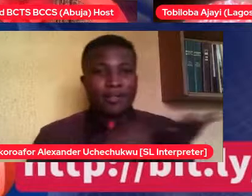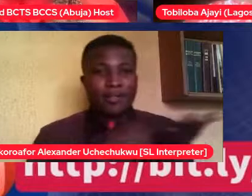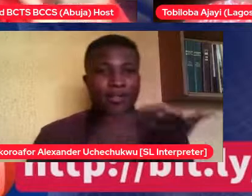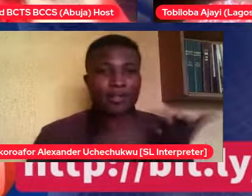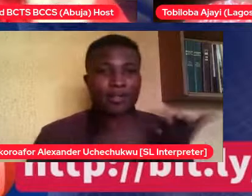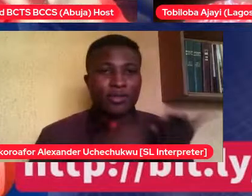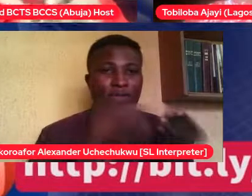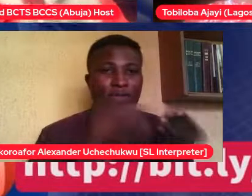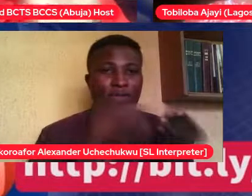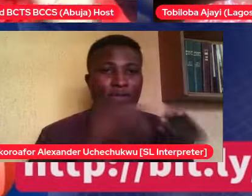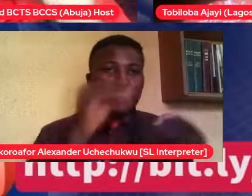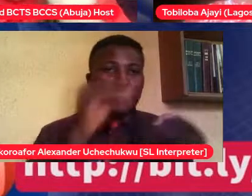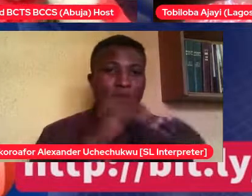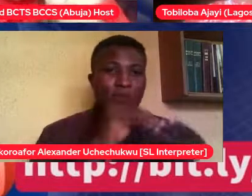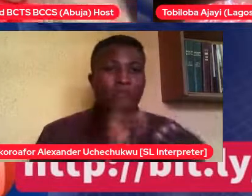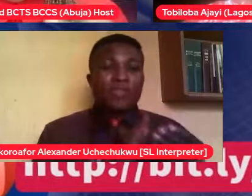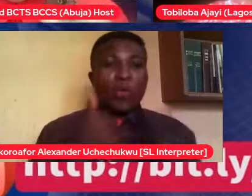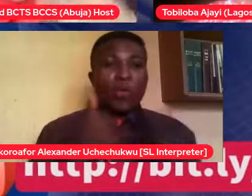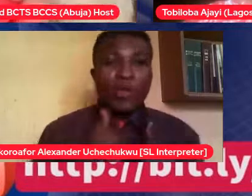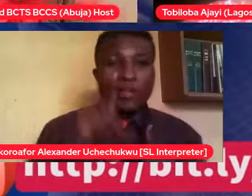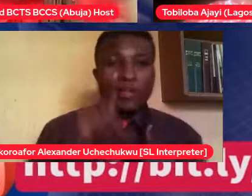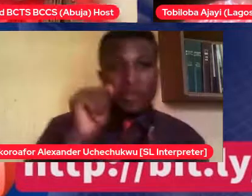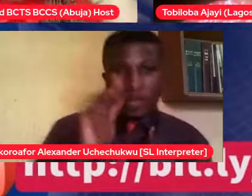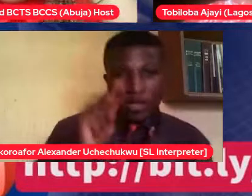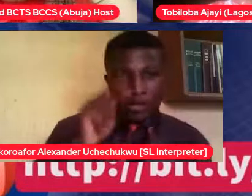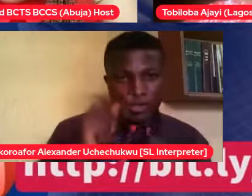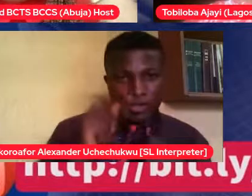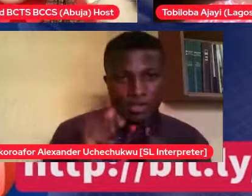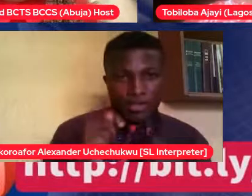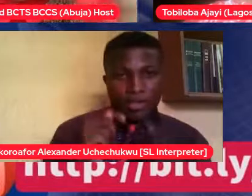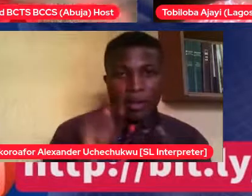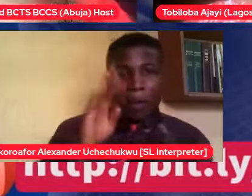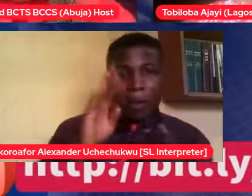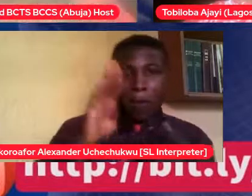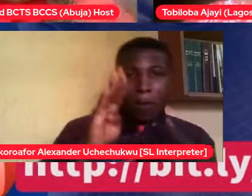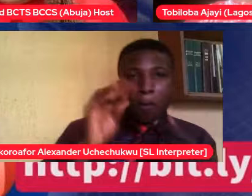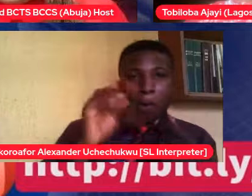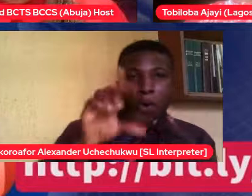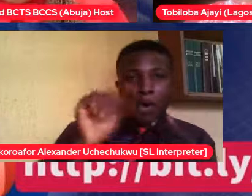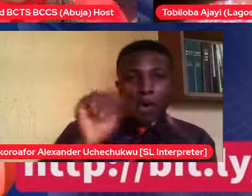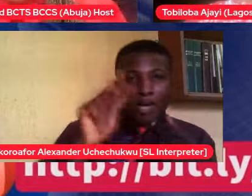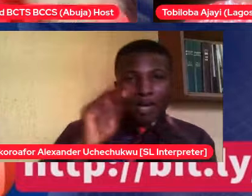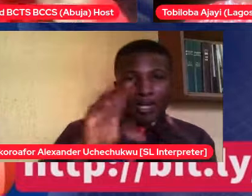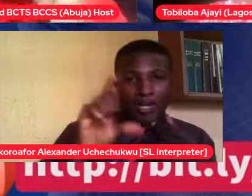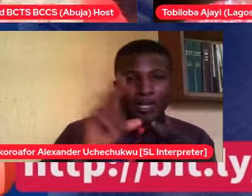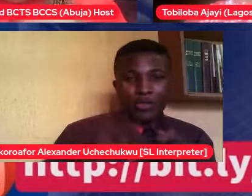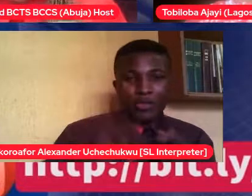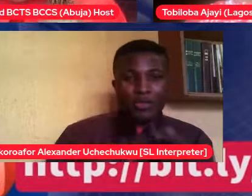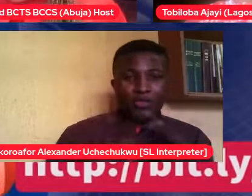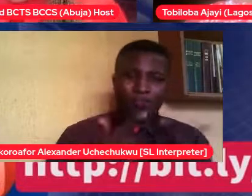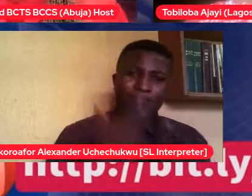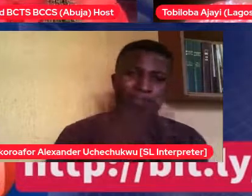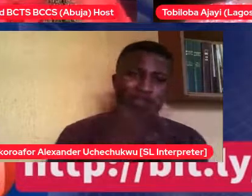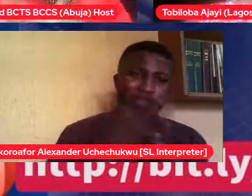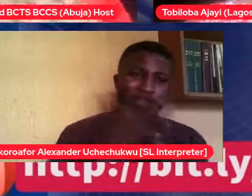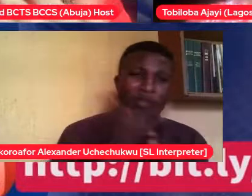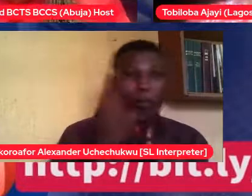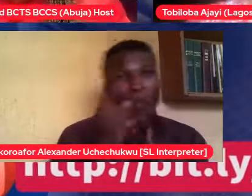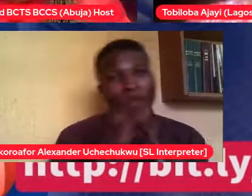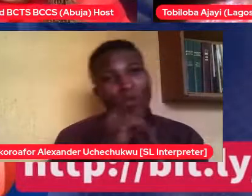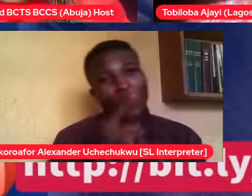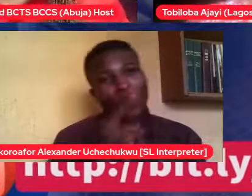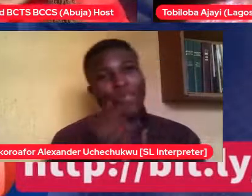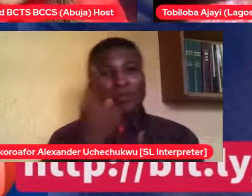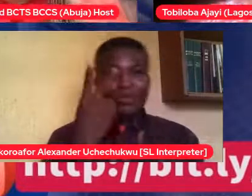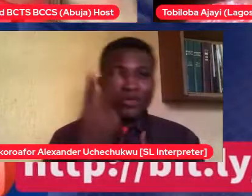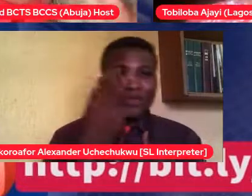with us. And then Toby, there was something you said to me that it's not of my, I mean, I'm not going out of my brain since they're going to share with us and tell us how